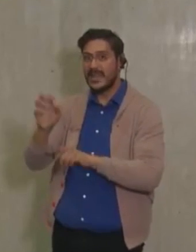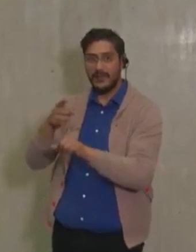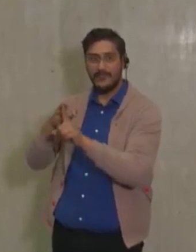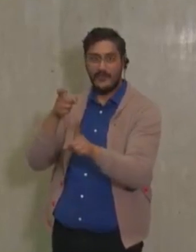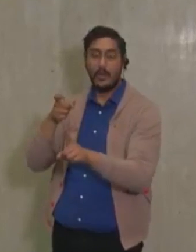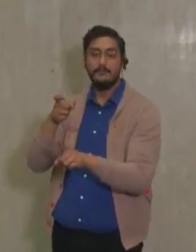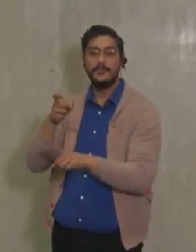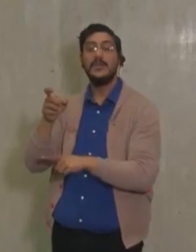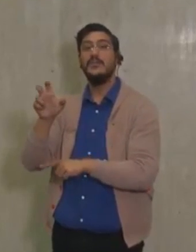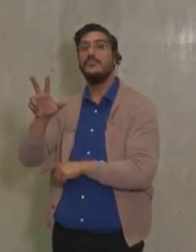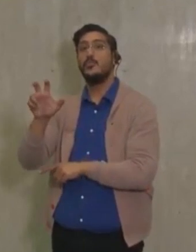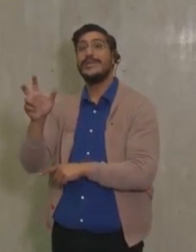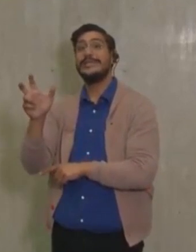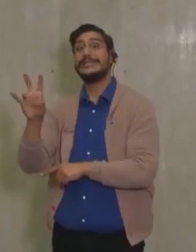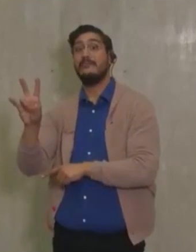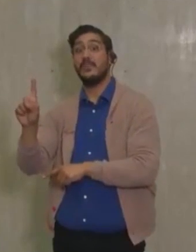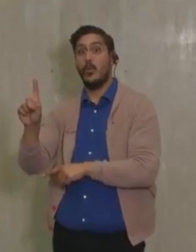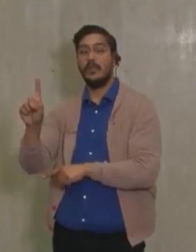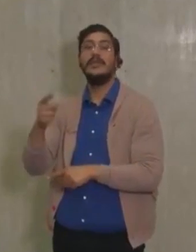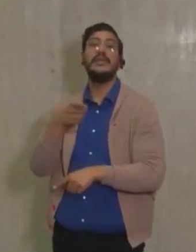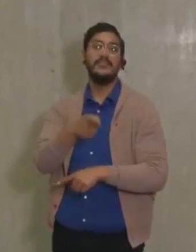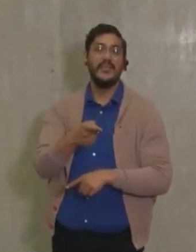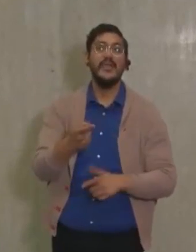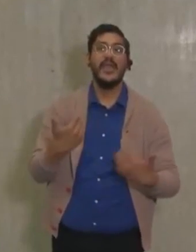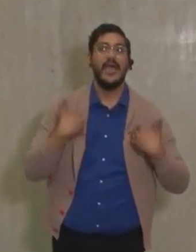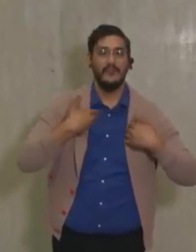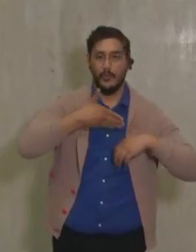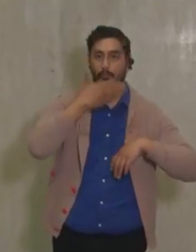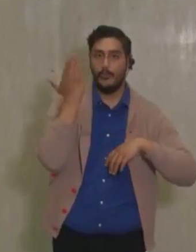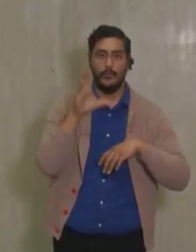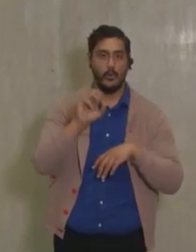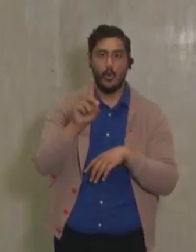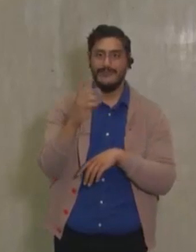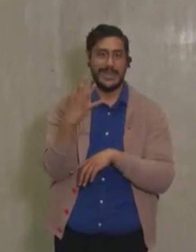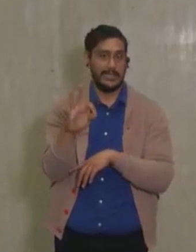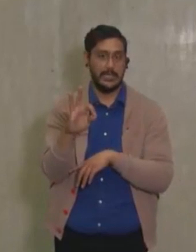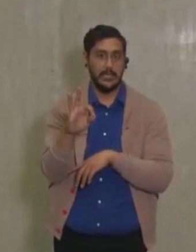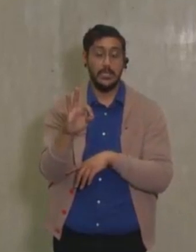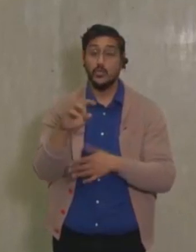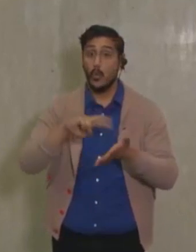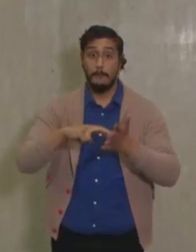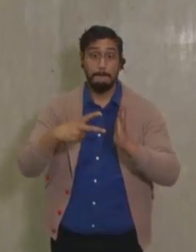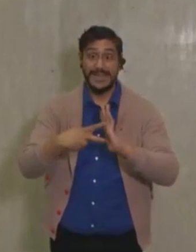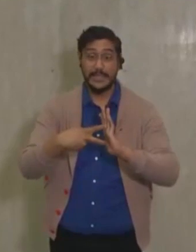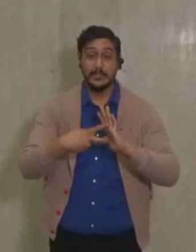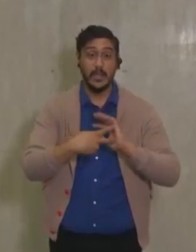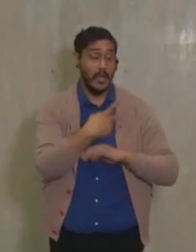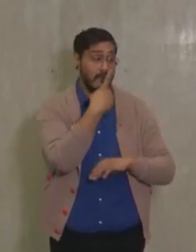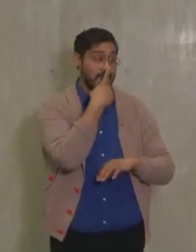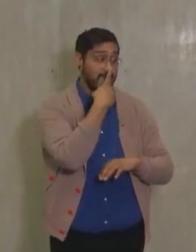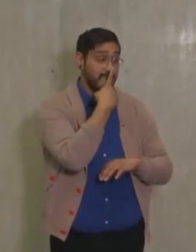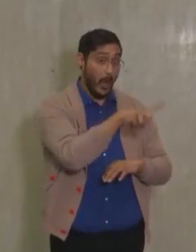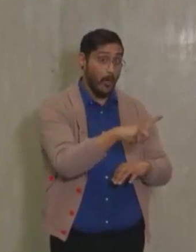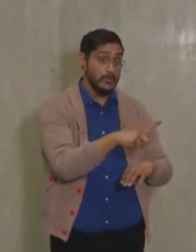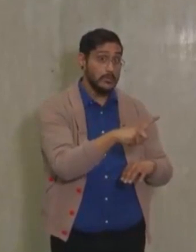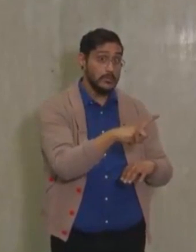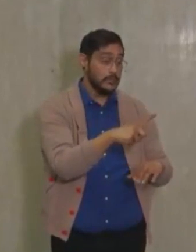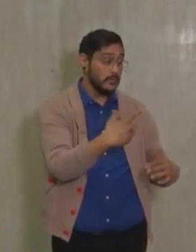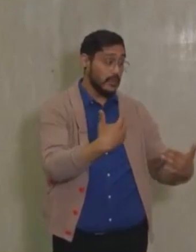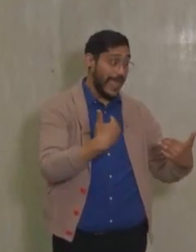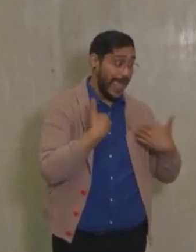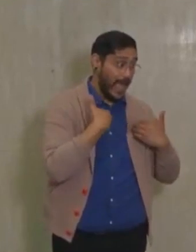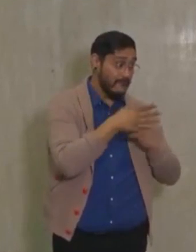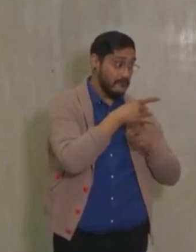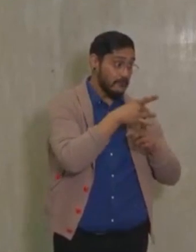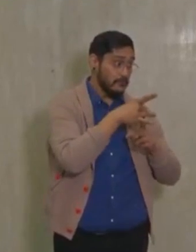as confirmed negative. So in other words, the false positive rate is two out of 371, which would